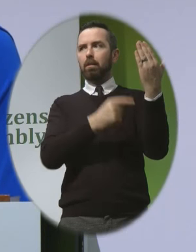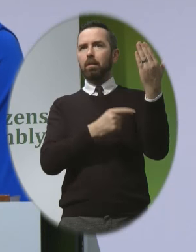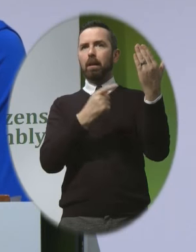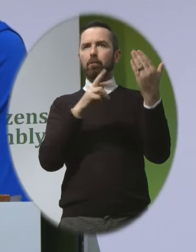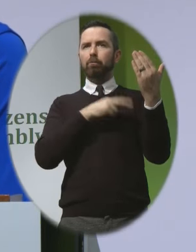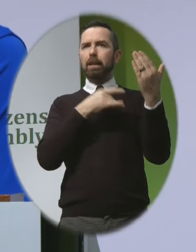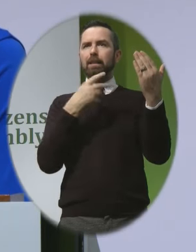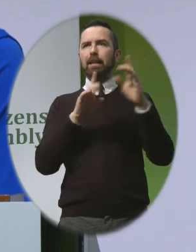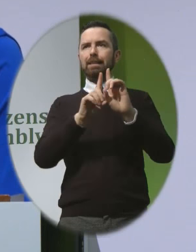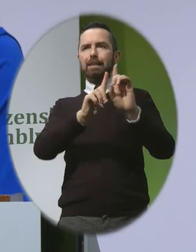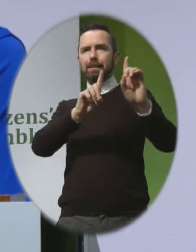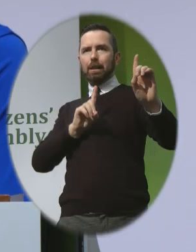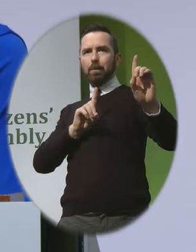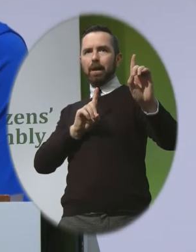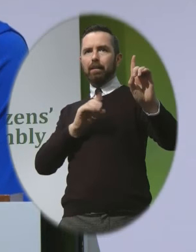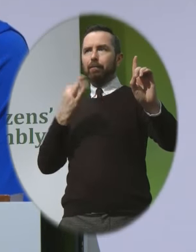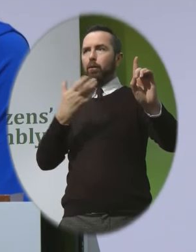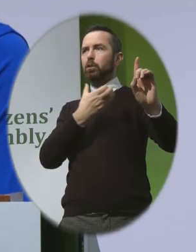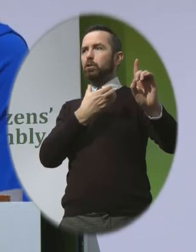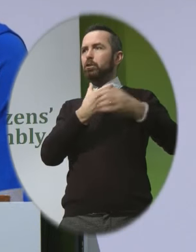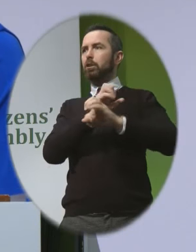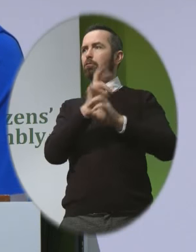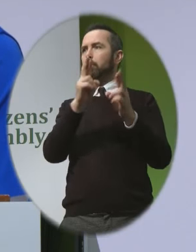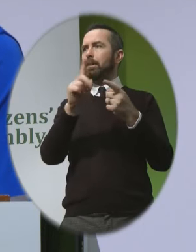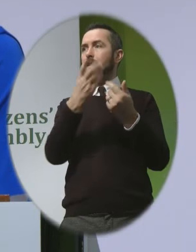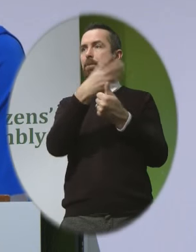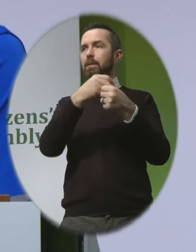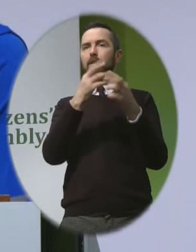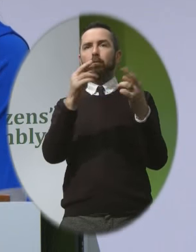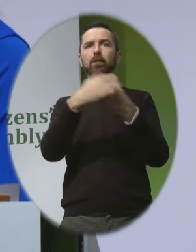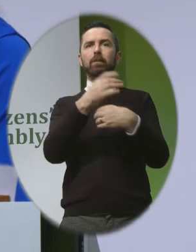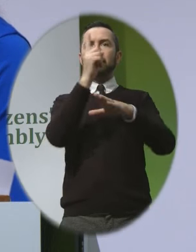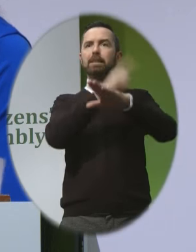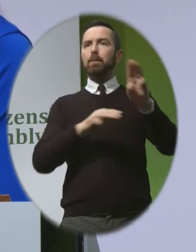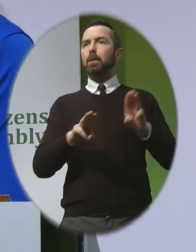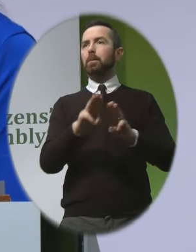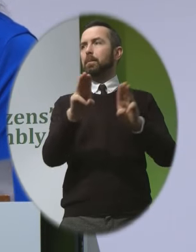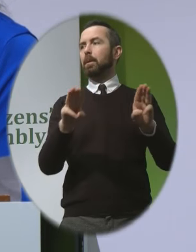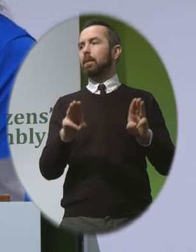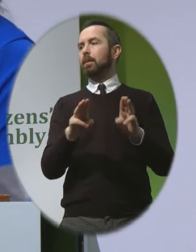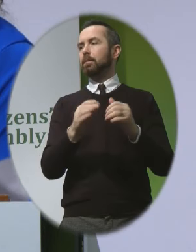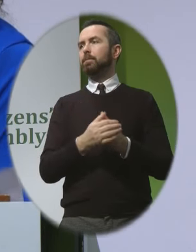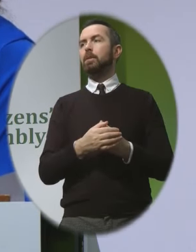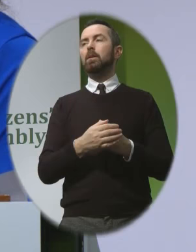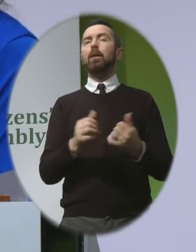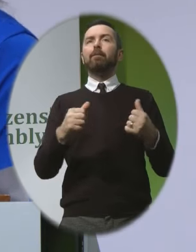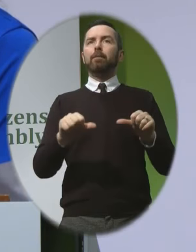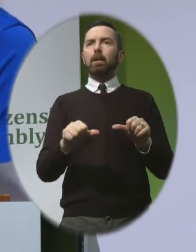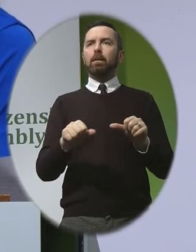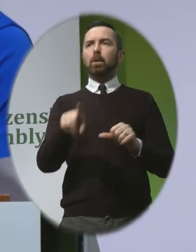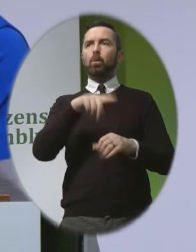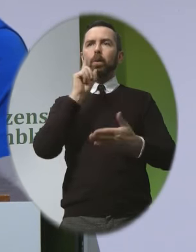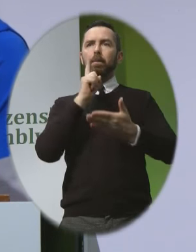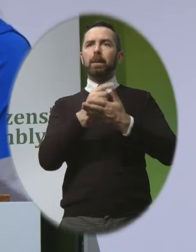backwards for children's rights but particularly for the rights of disabled persons so finally, we